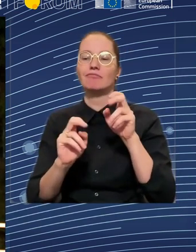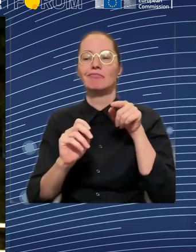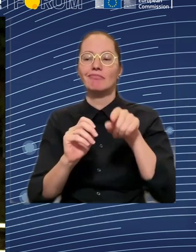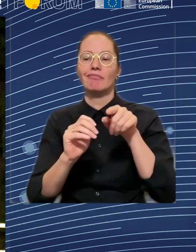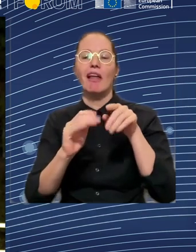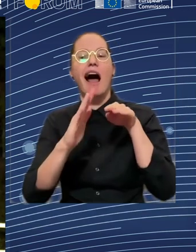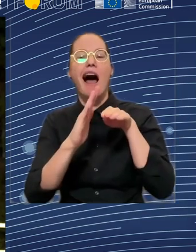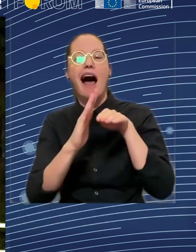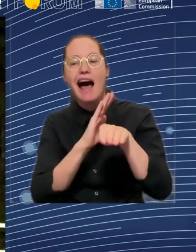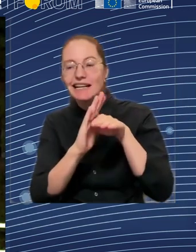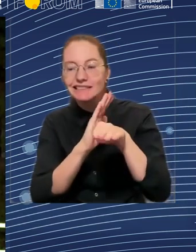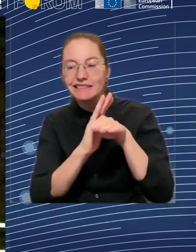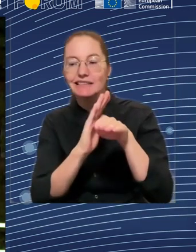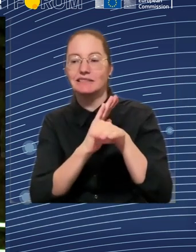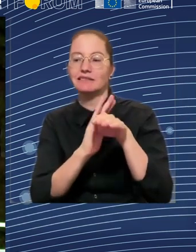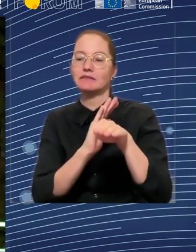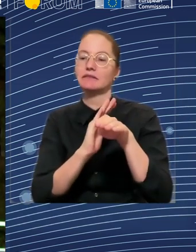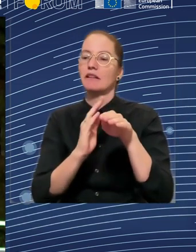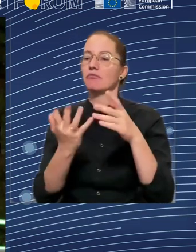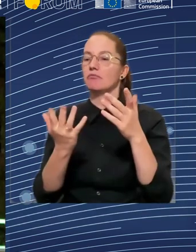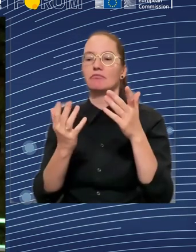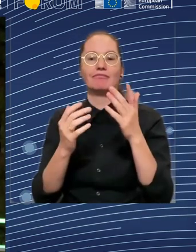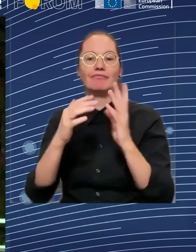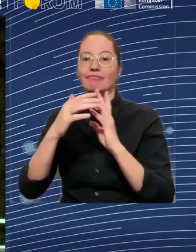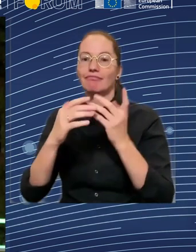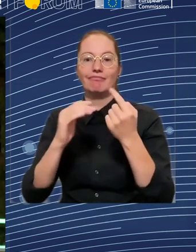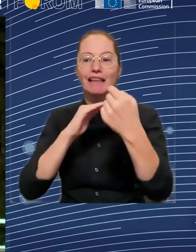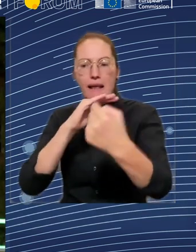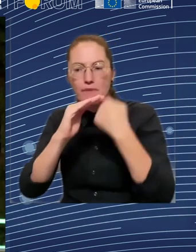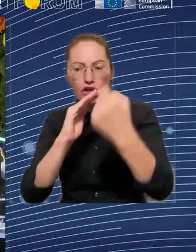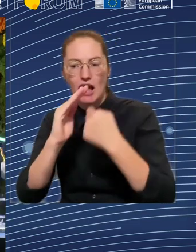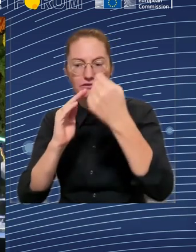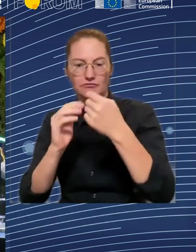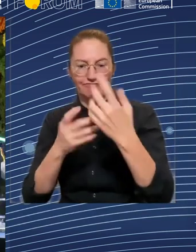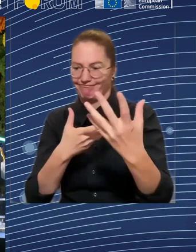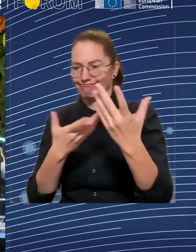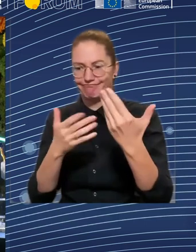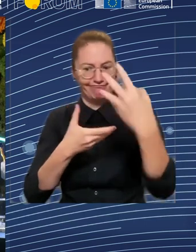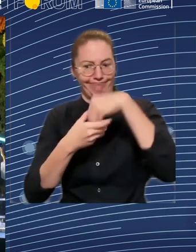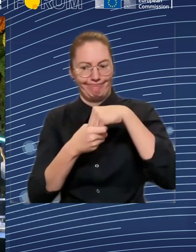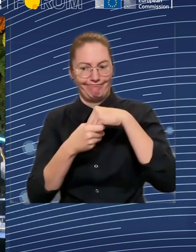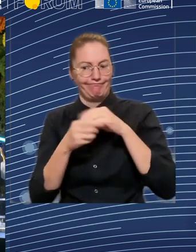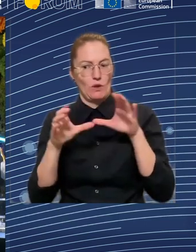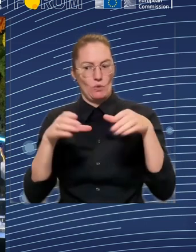First I would like to emphasize what you raised. So I think what